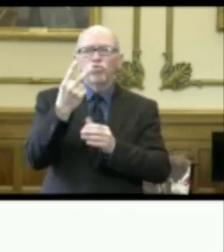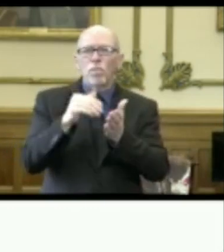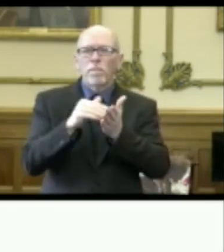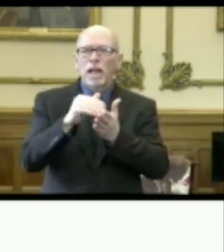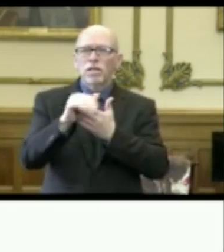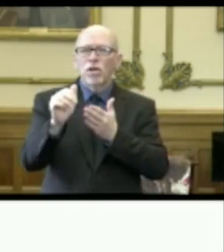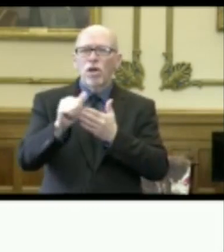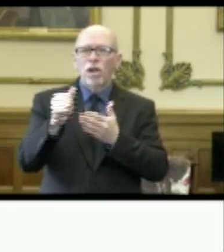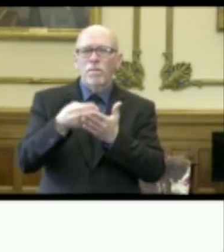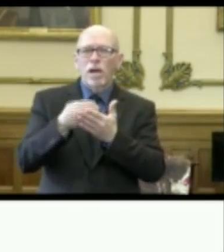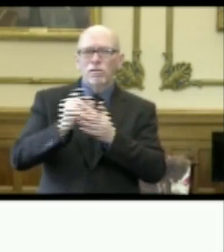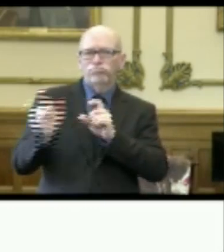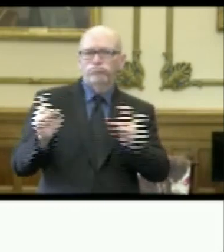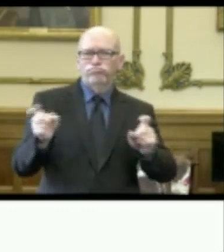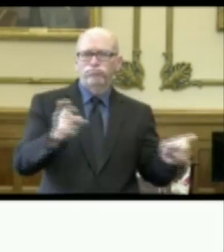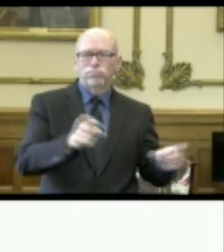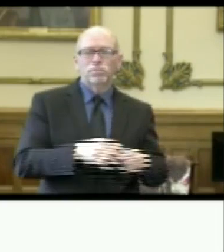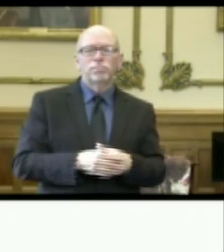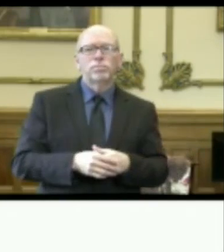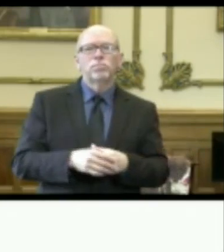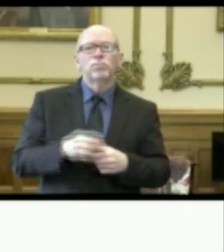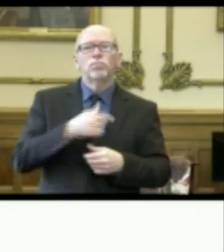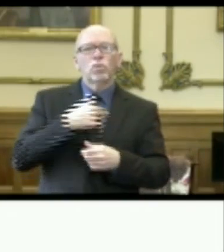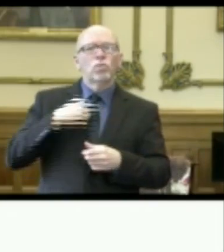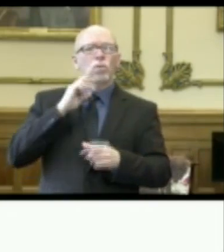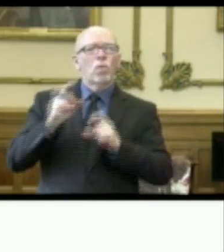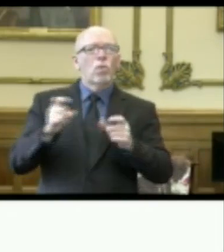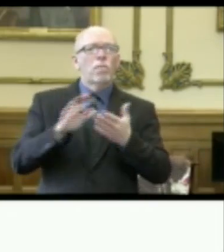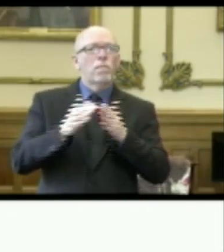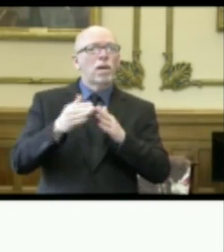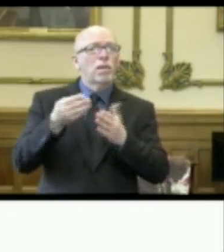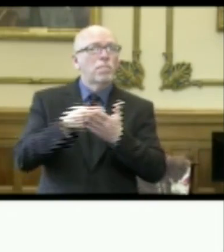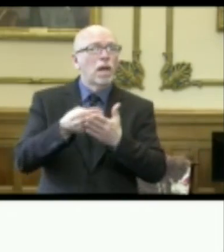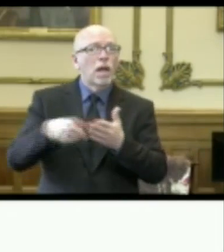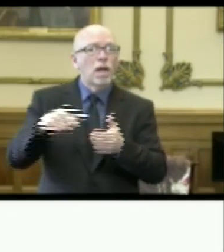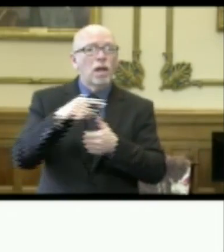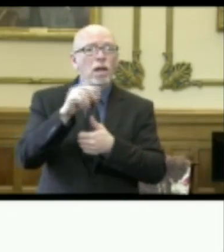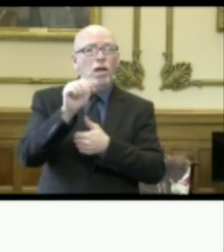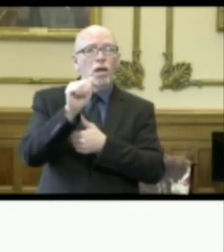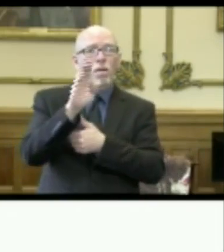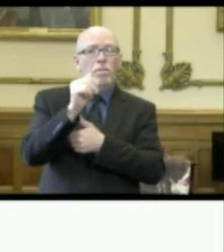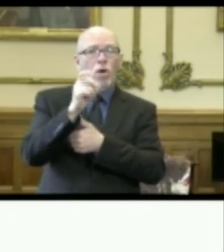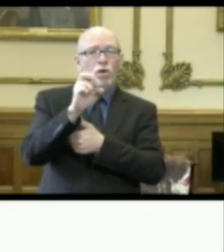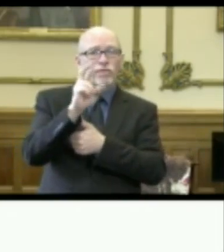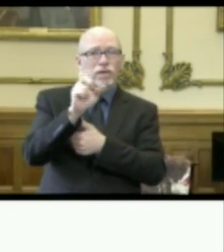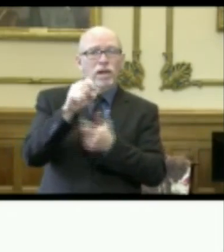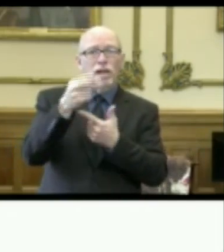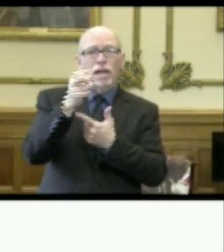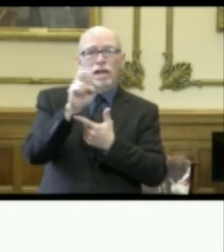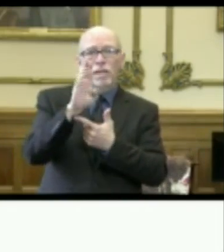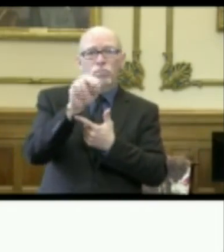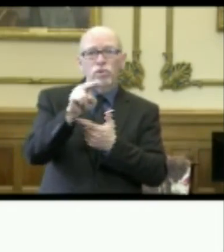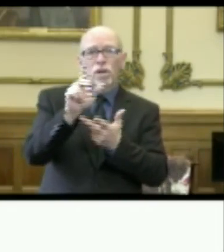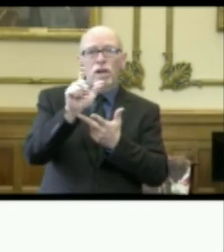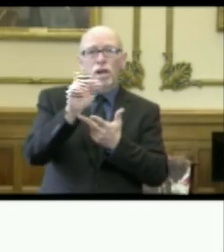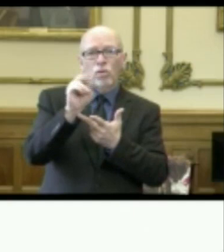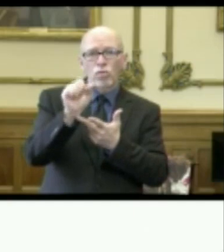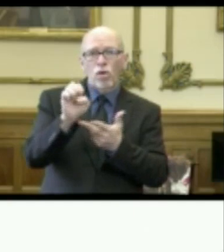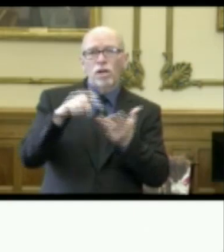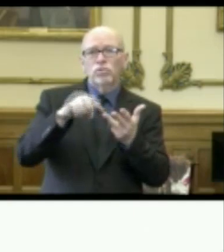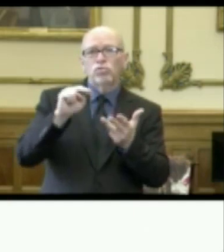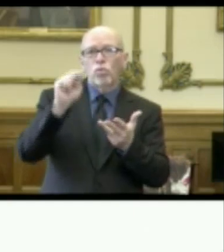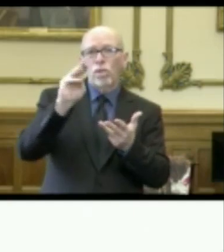in grant funding. We are awarding money to the towns of Barkersville, Hebron, La Crosse, North